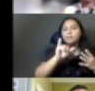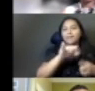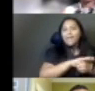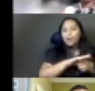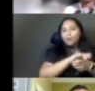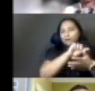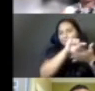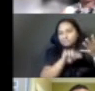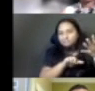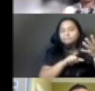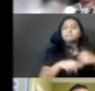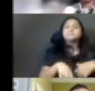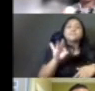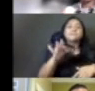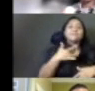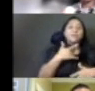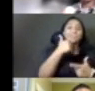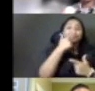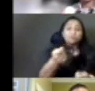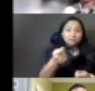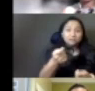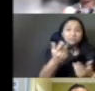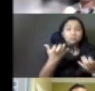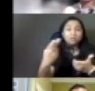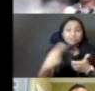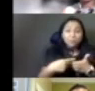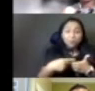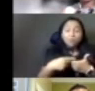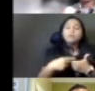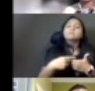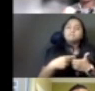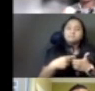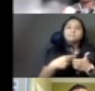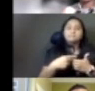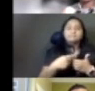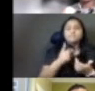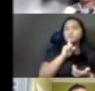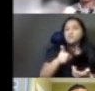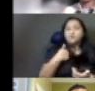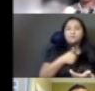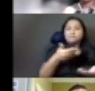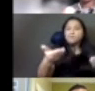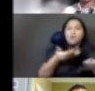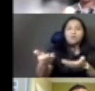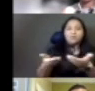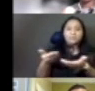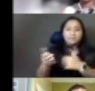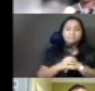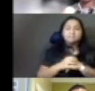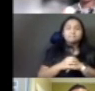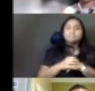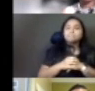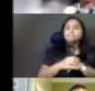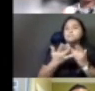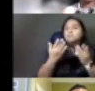interested in joining us and volunteering with our organization, we welcome you. Just send me an email and we will move forward